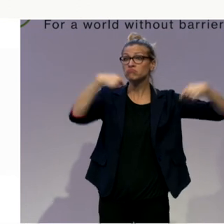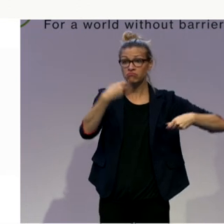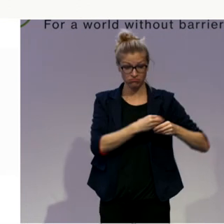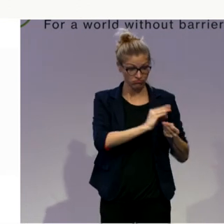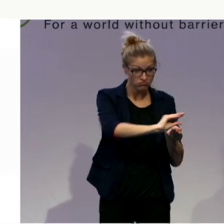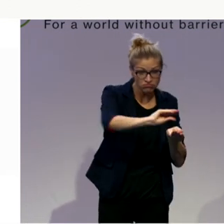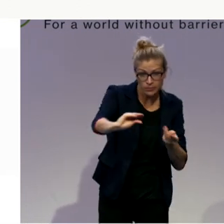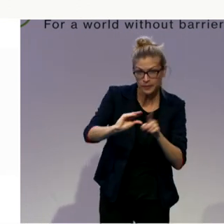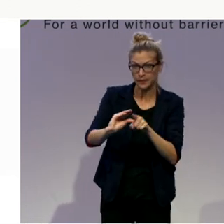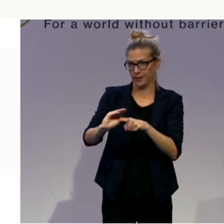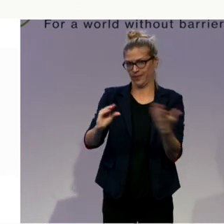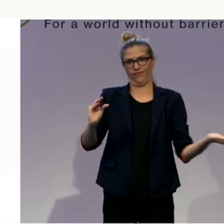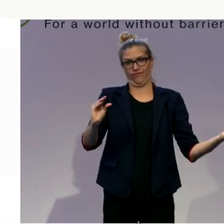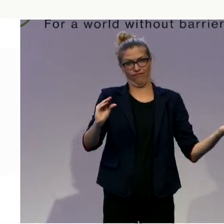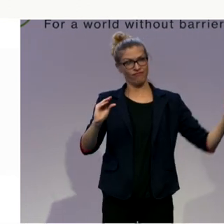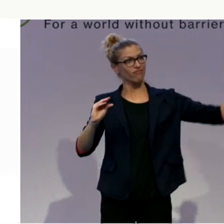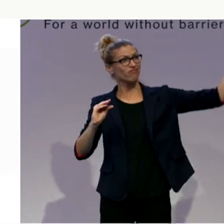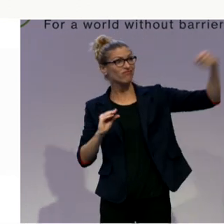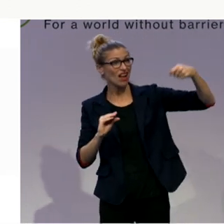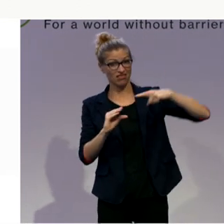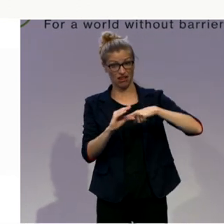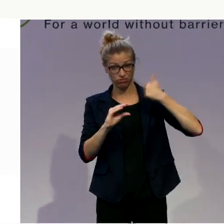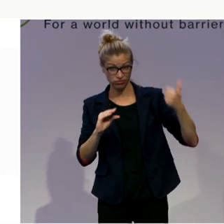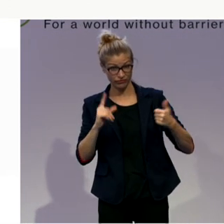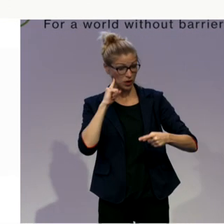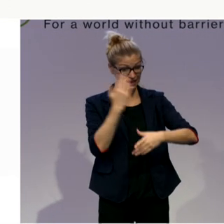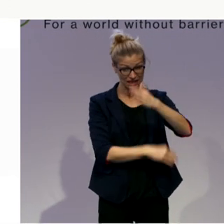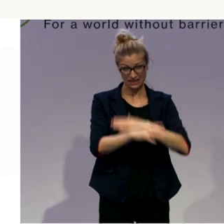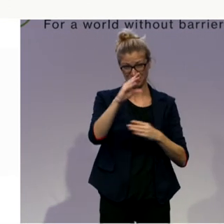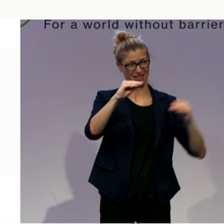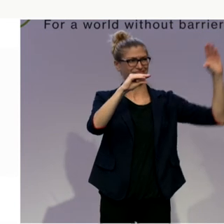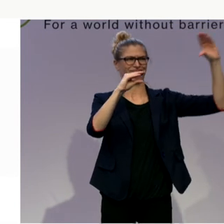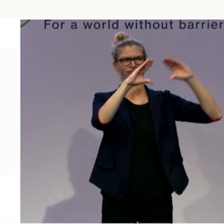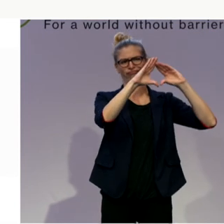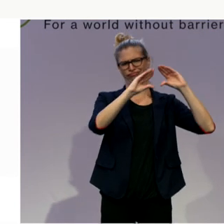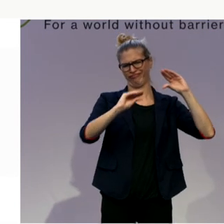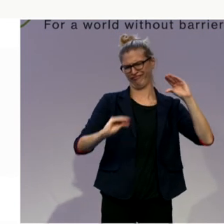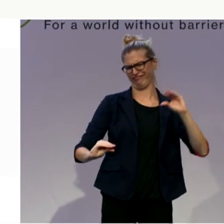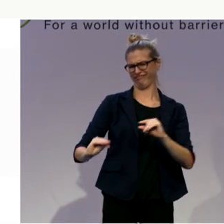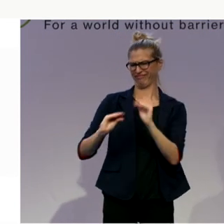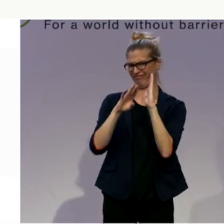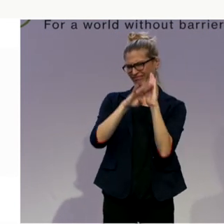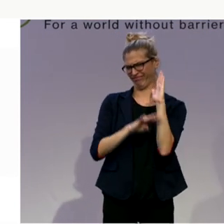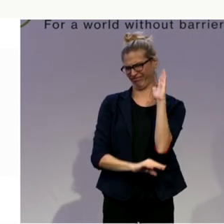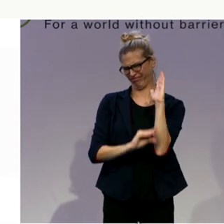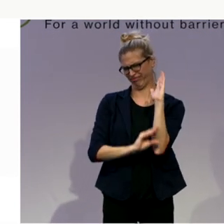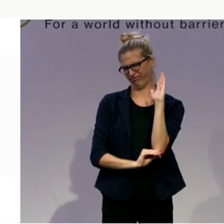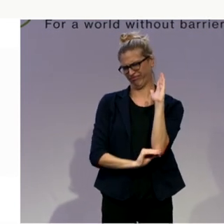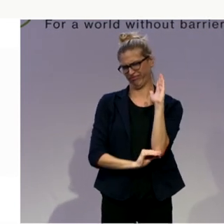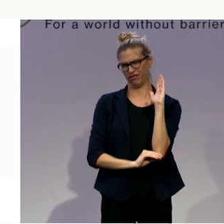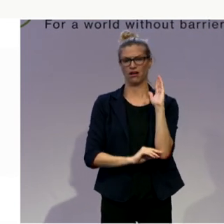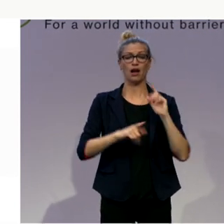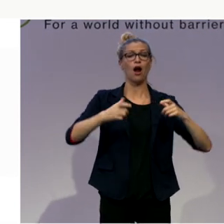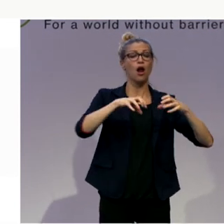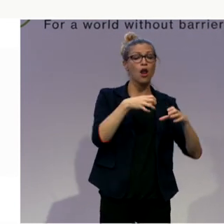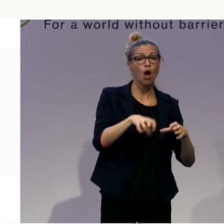people's needs will come third or fourth down the list. And that's a problem. And if the local authority is looking to make cuts, this is